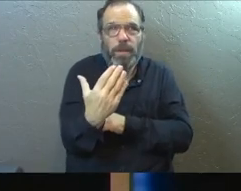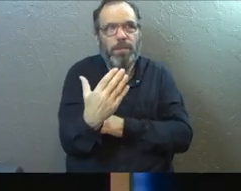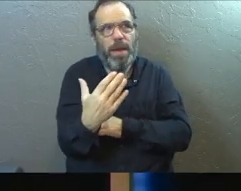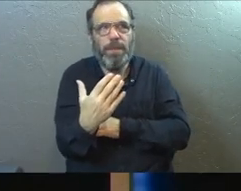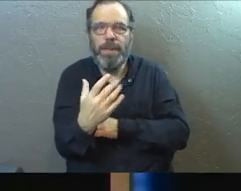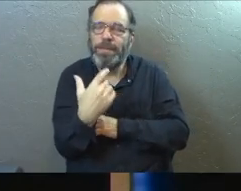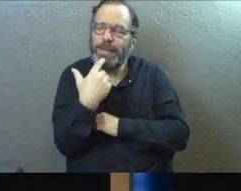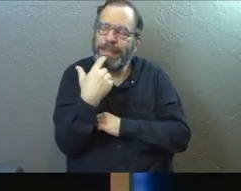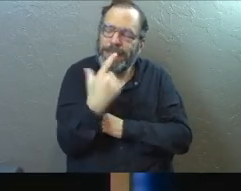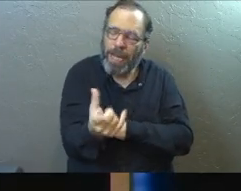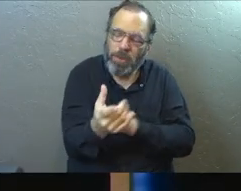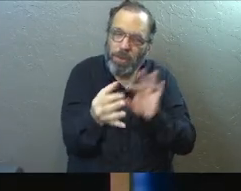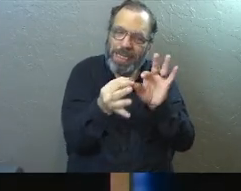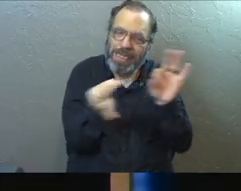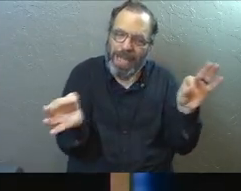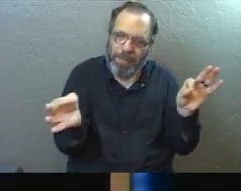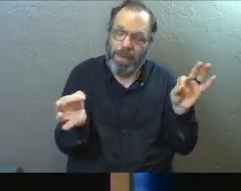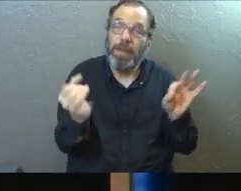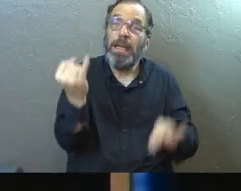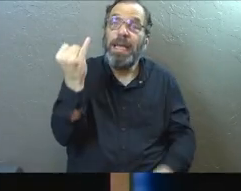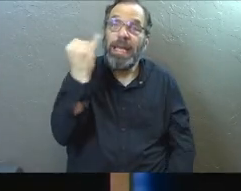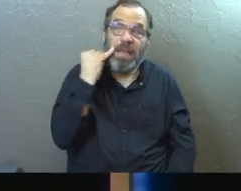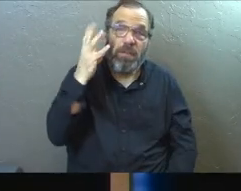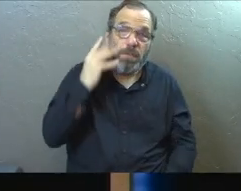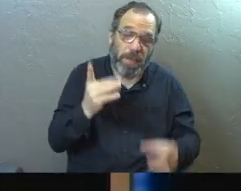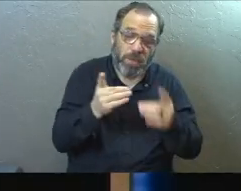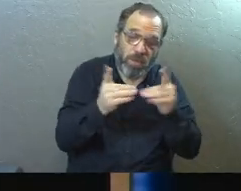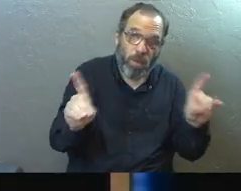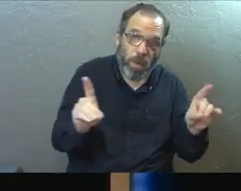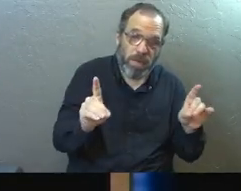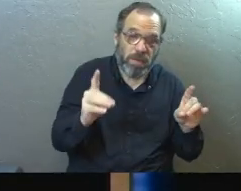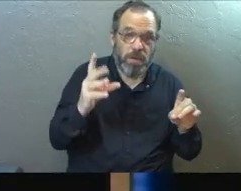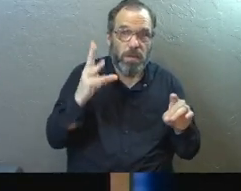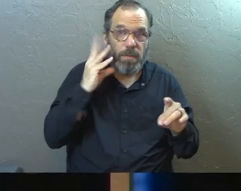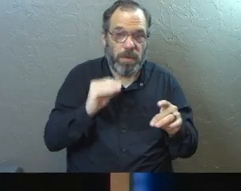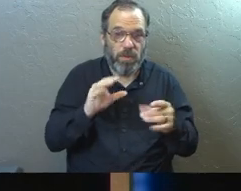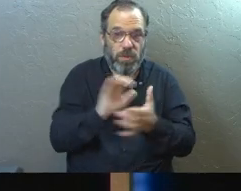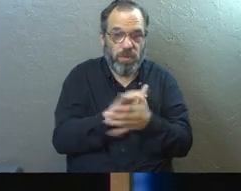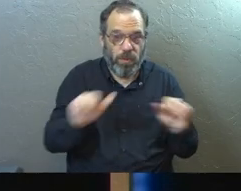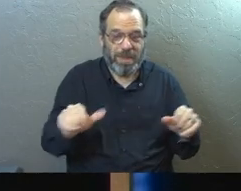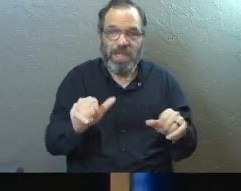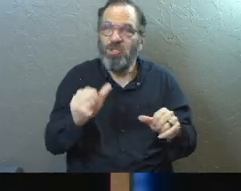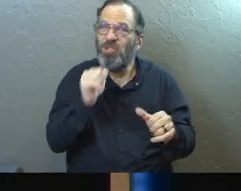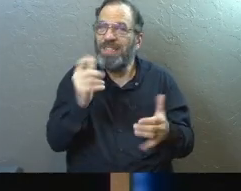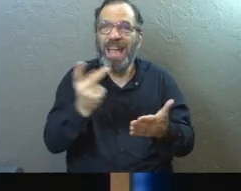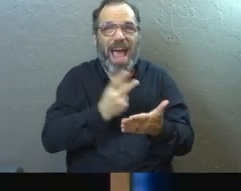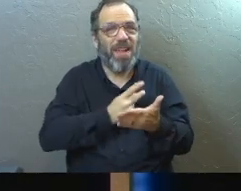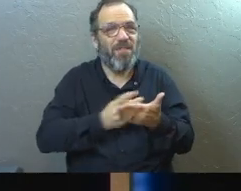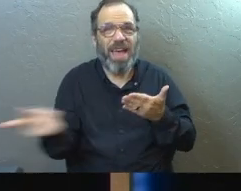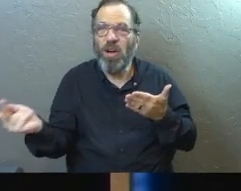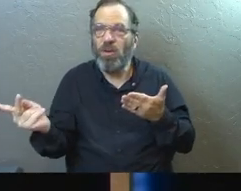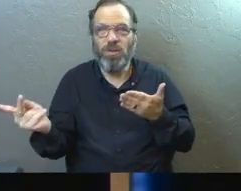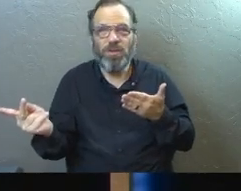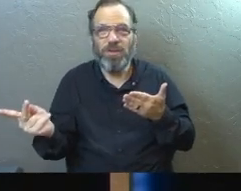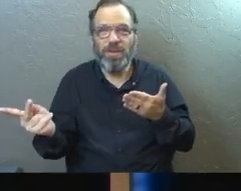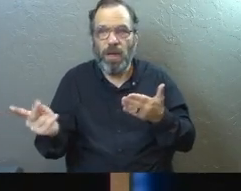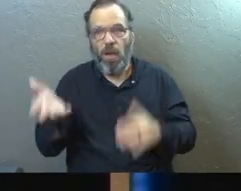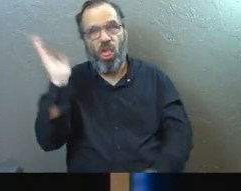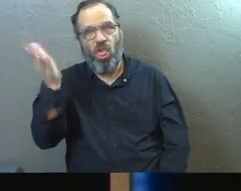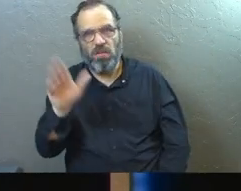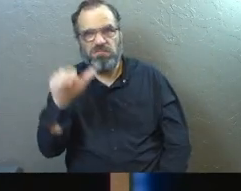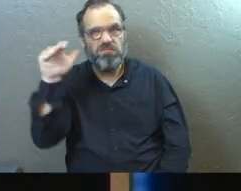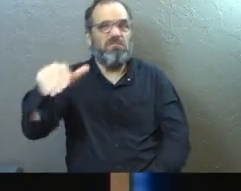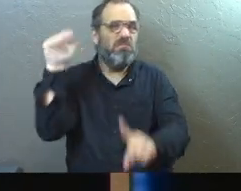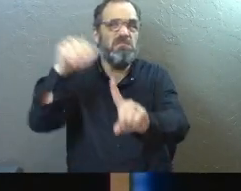it doesn't need to be said, but let me say, if you've been divorced, you're going through divorce, you're not a failure as a Christian. We're not bringing up these messages or